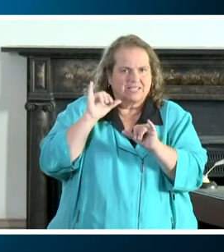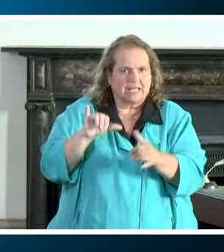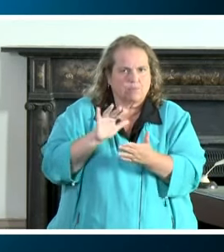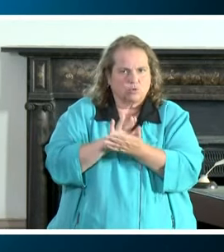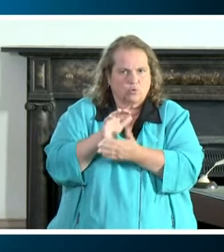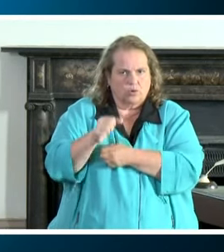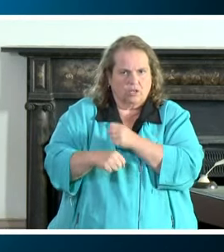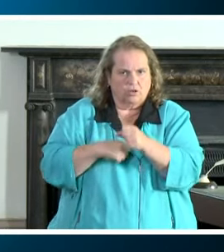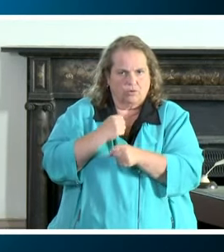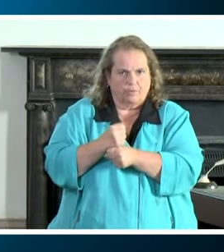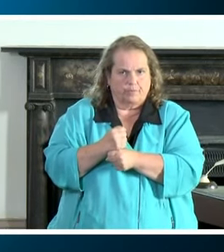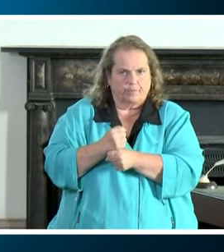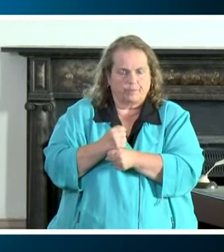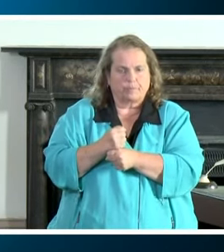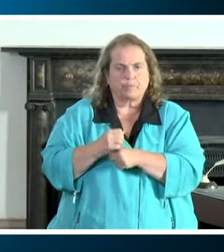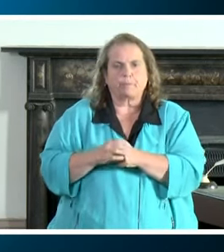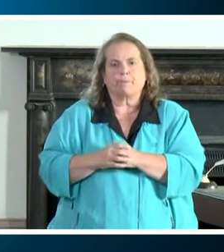year